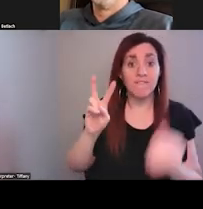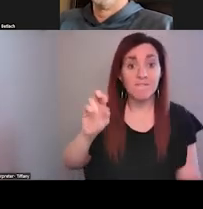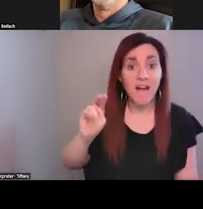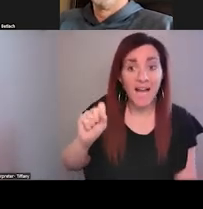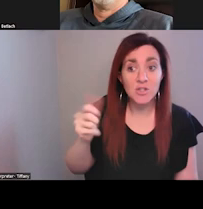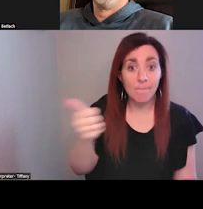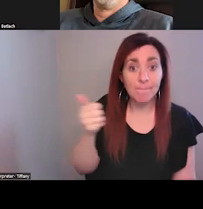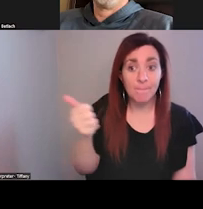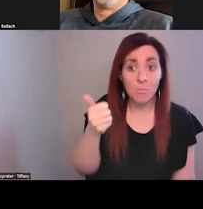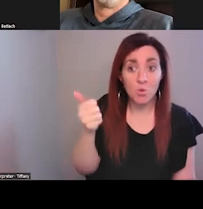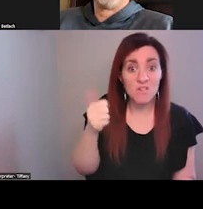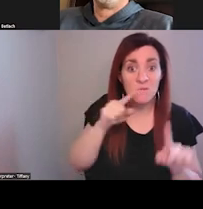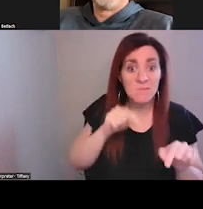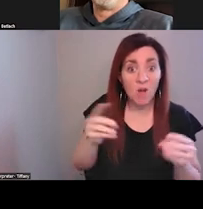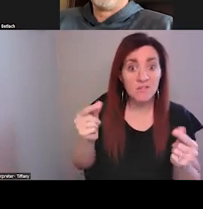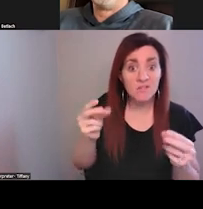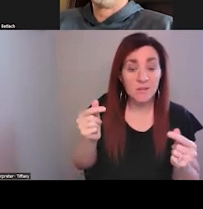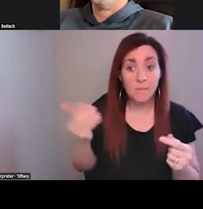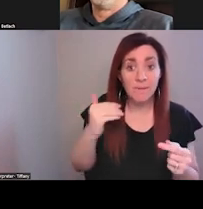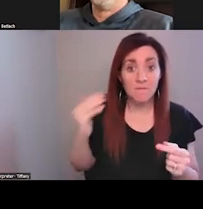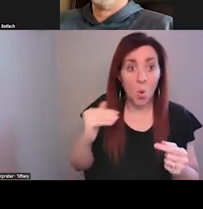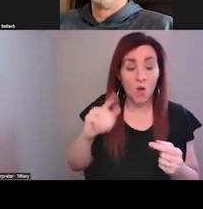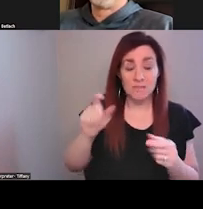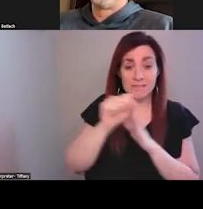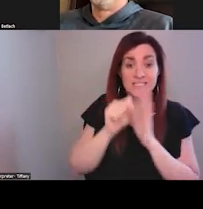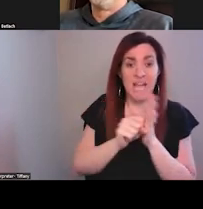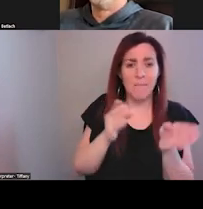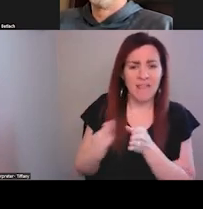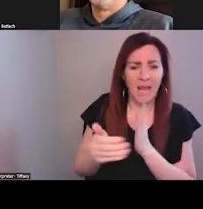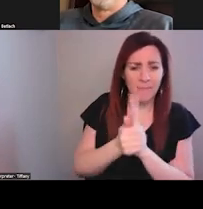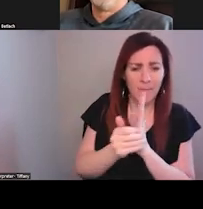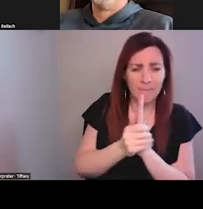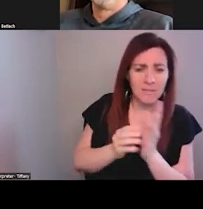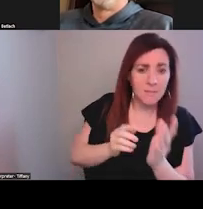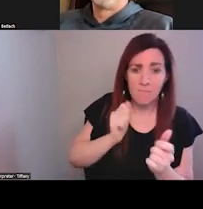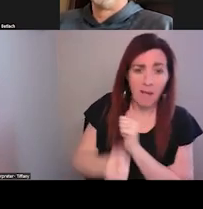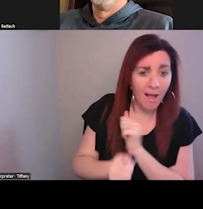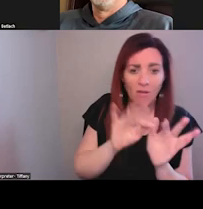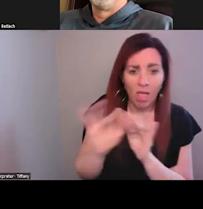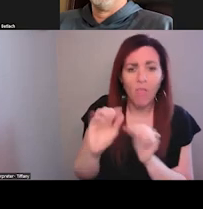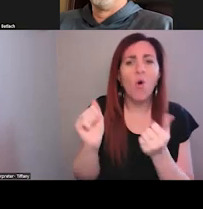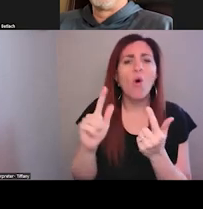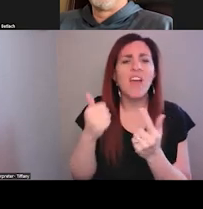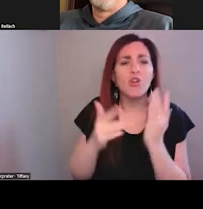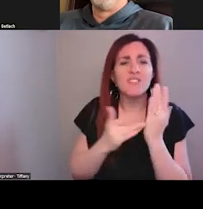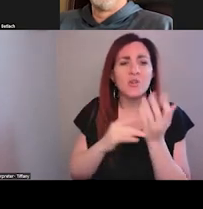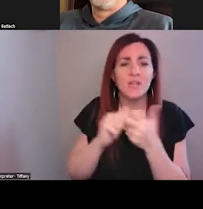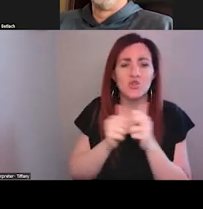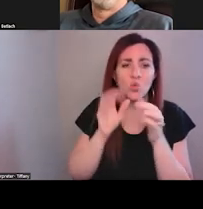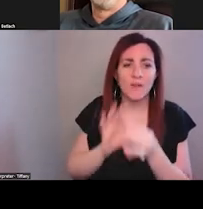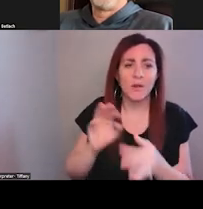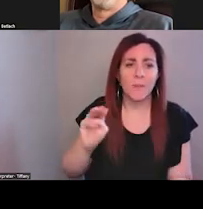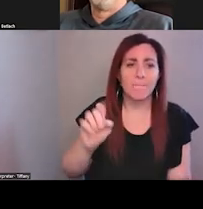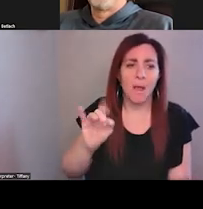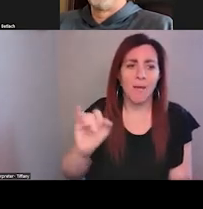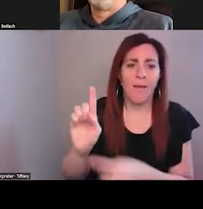earlier and the ability to get the state plan amendments through and all the other technical issues that are involved in terms of the world of Medicaid and being